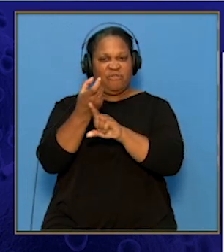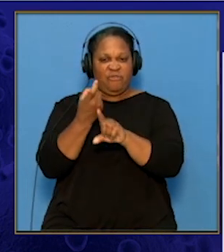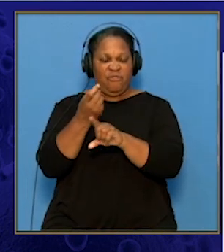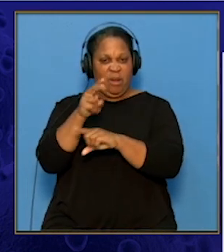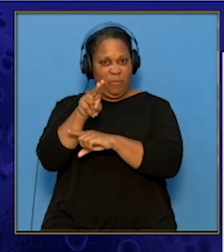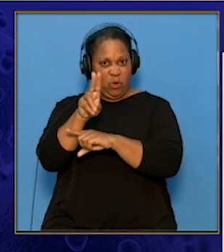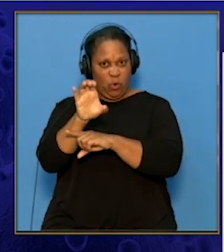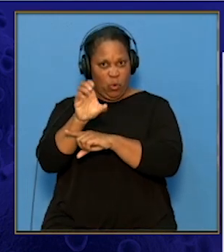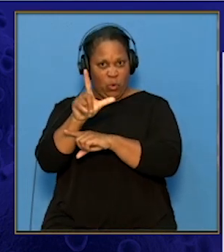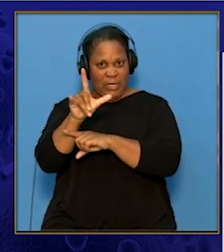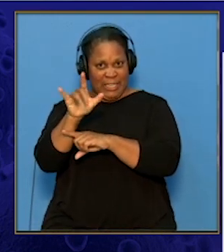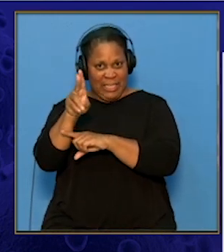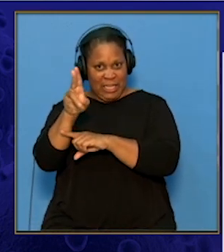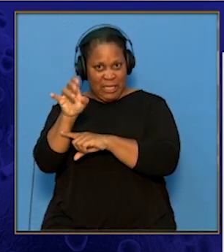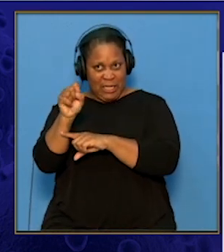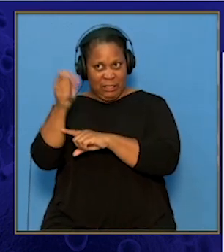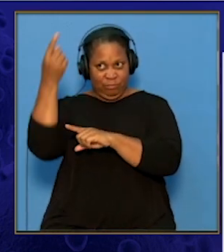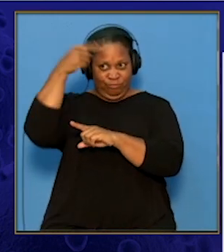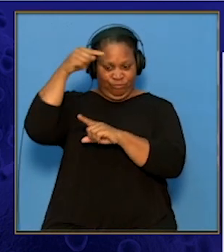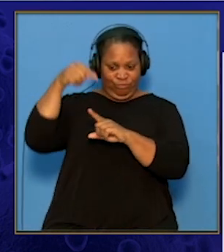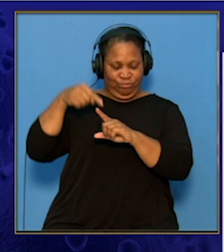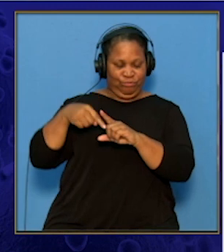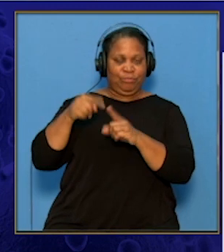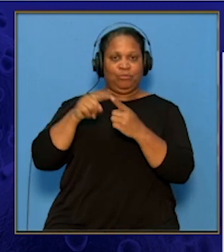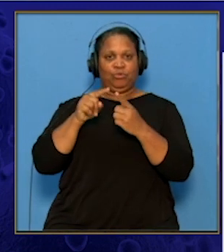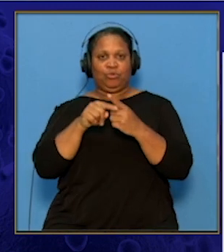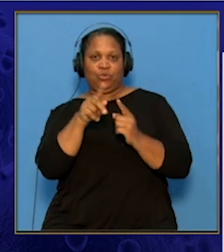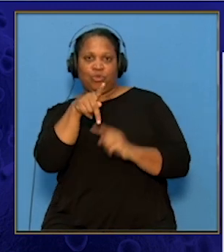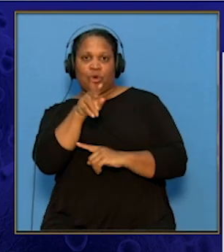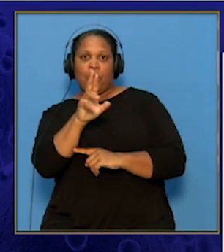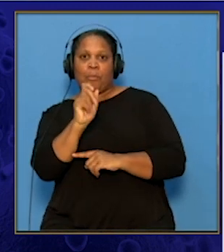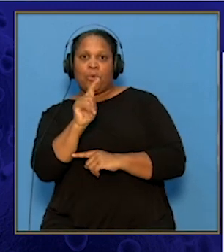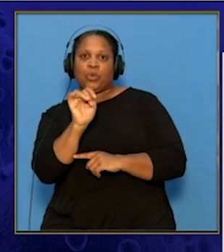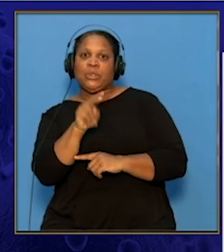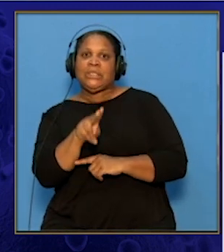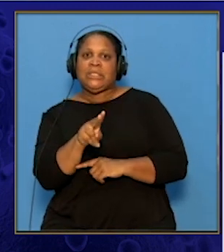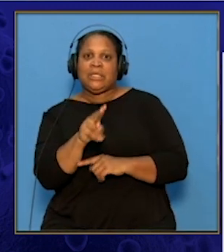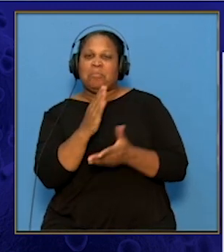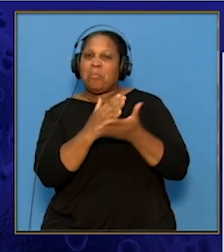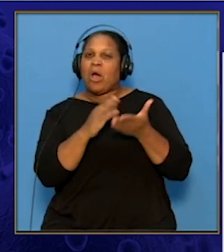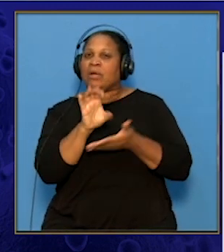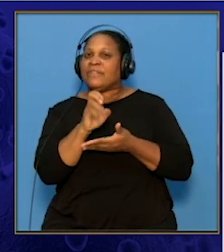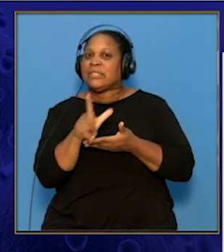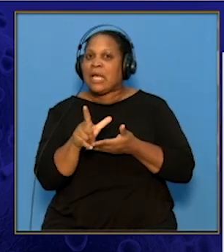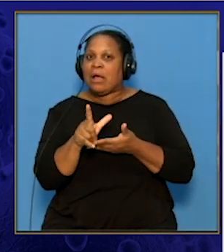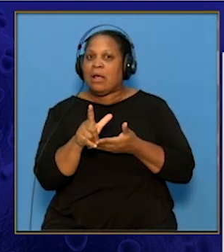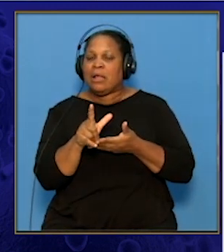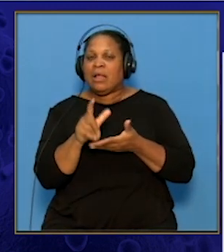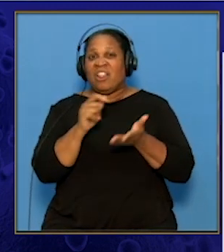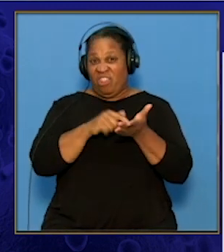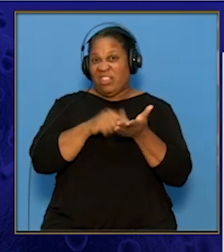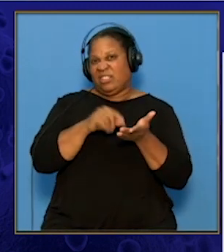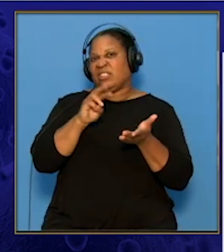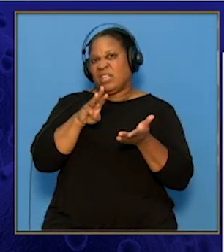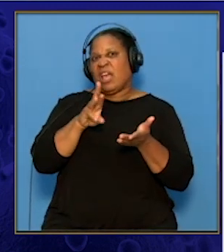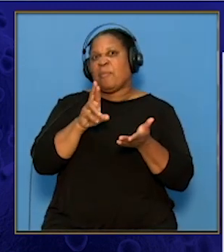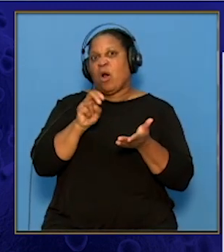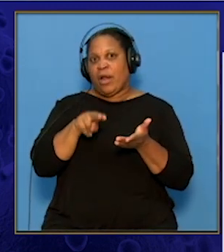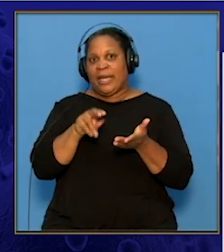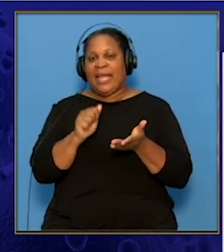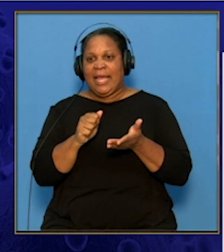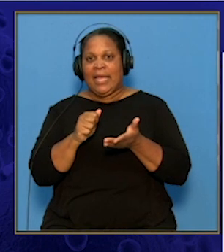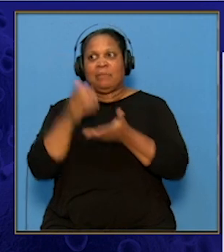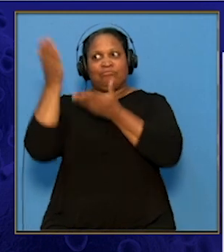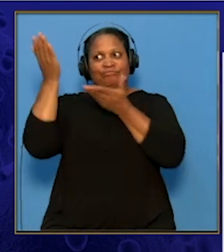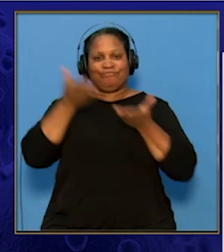to the protein-making part of the cell. This message is carried by the mRNA. This